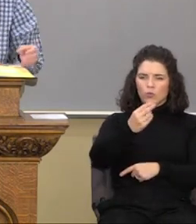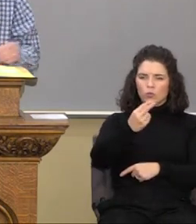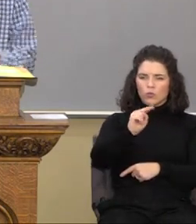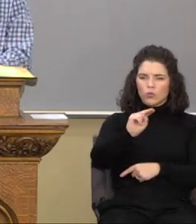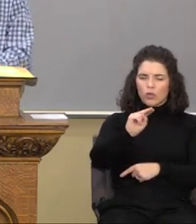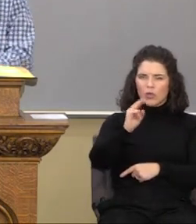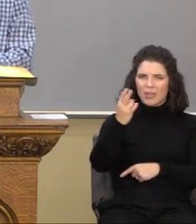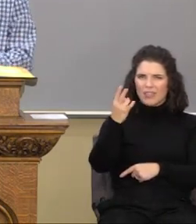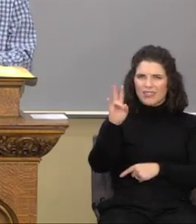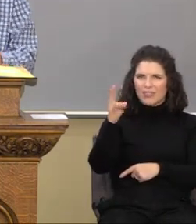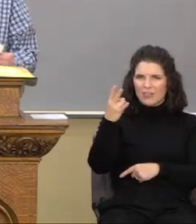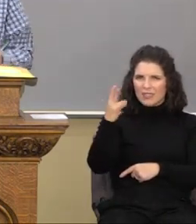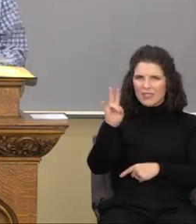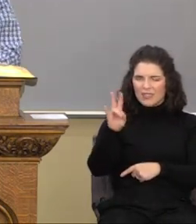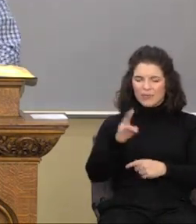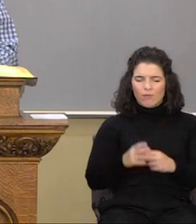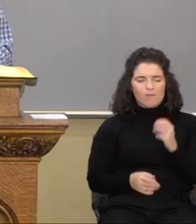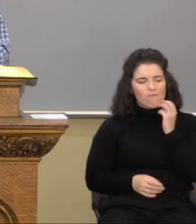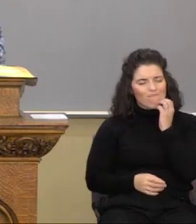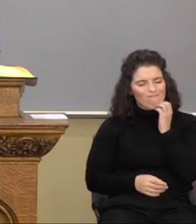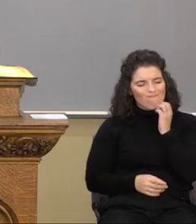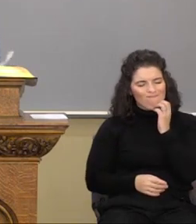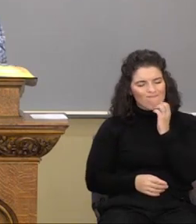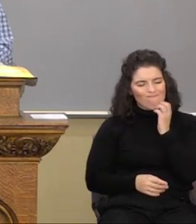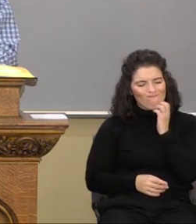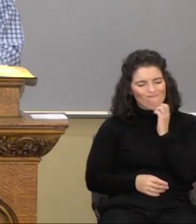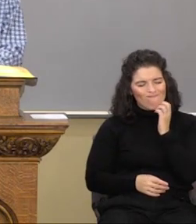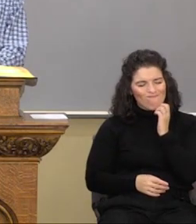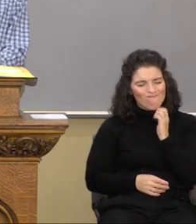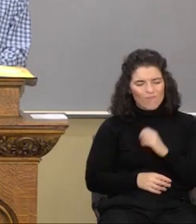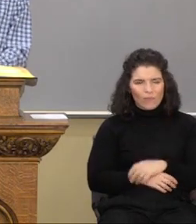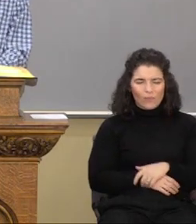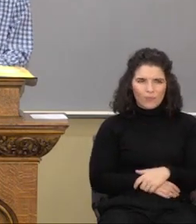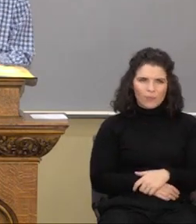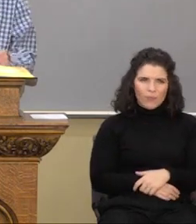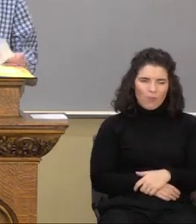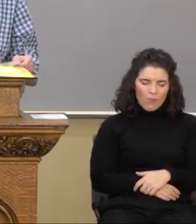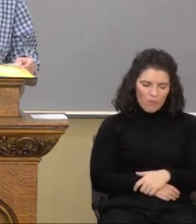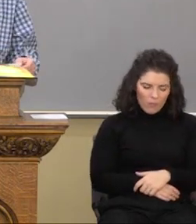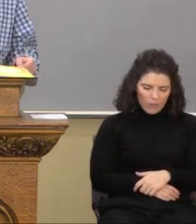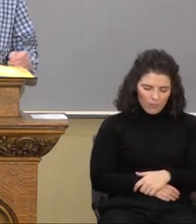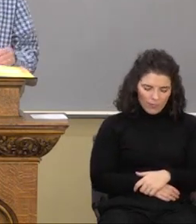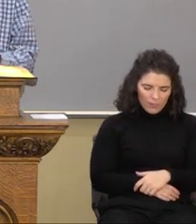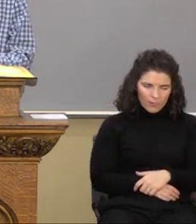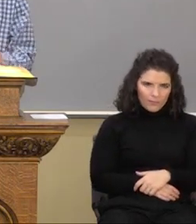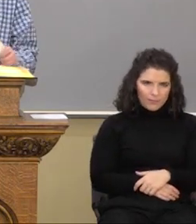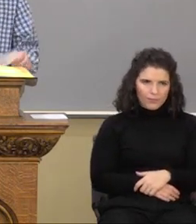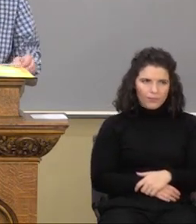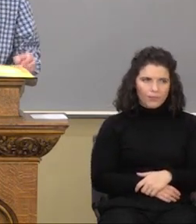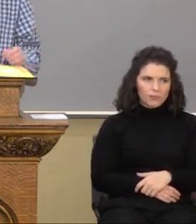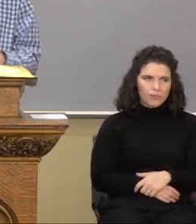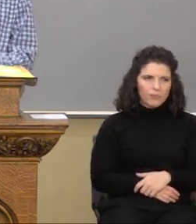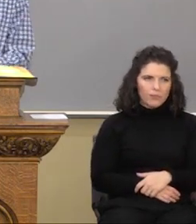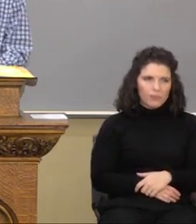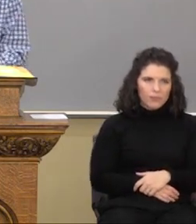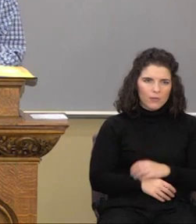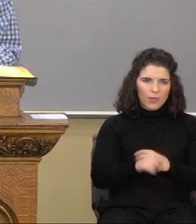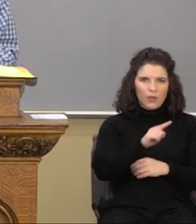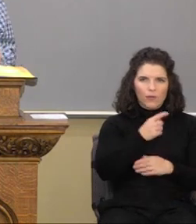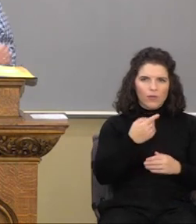The first thing we note is this. As the father hath loved me, and the father